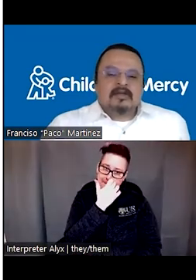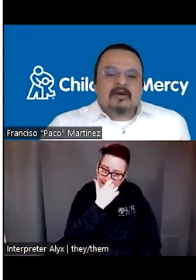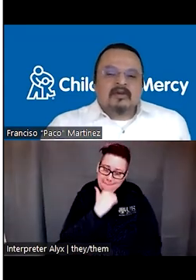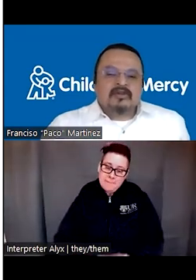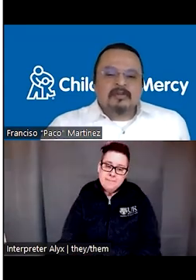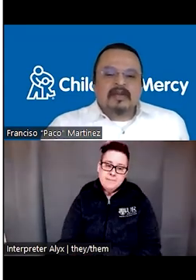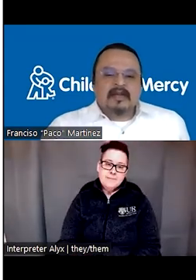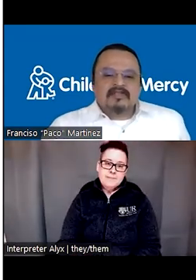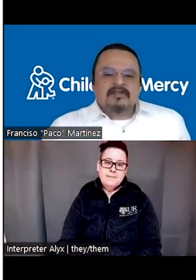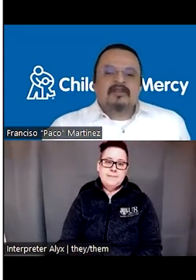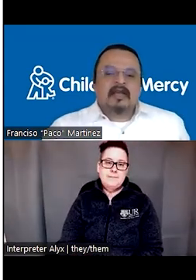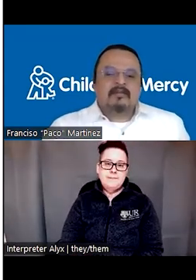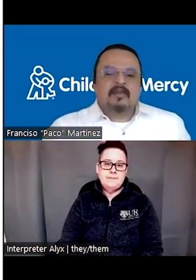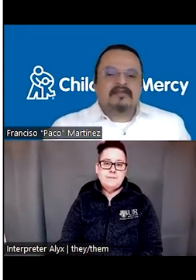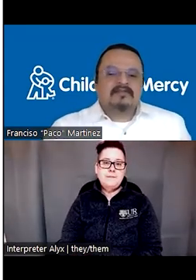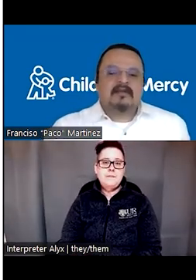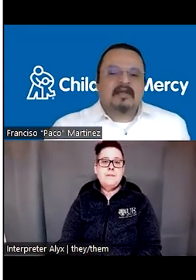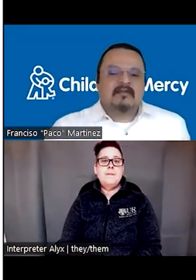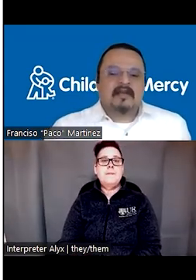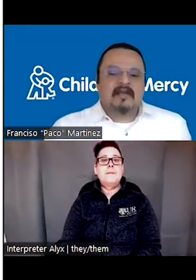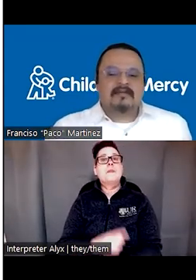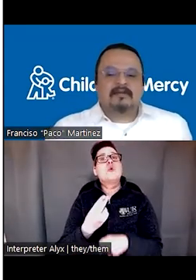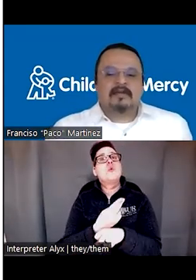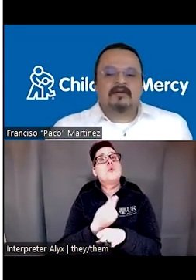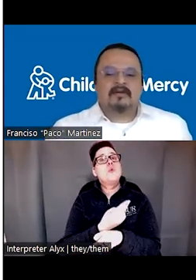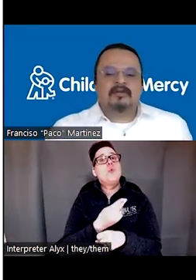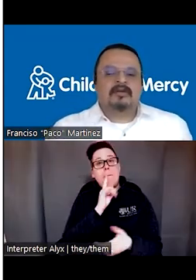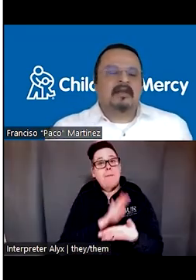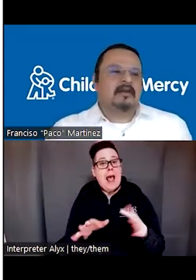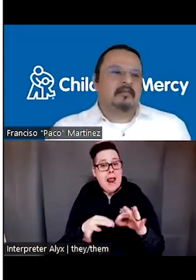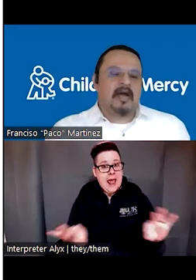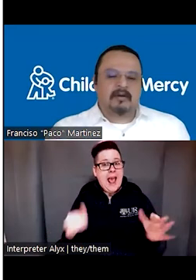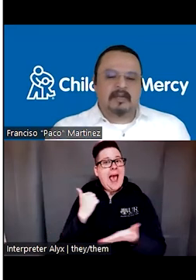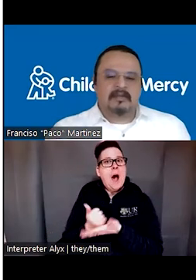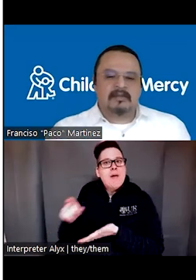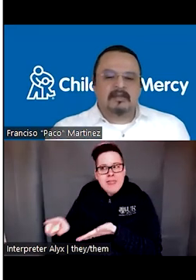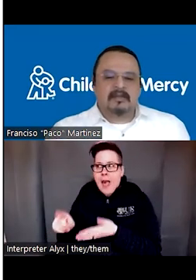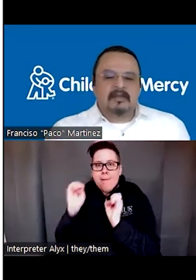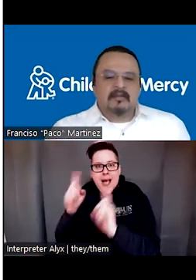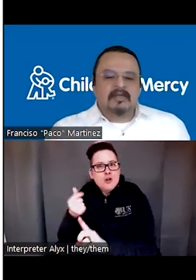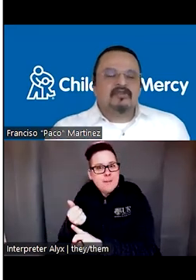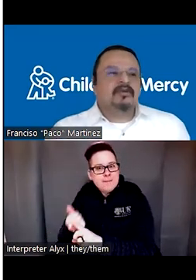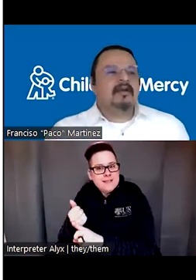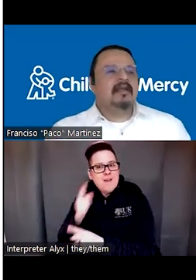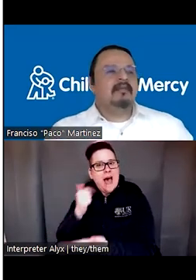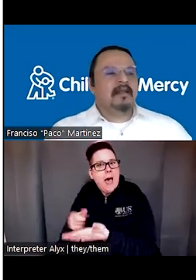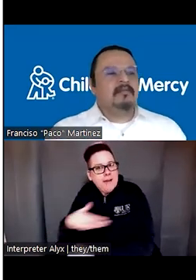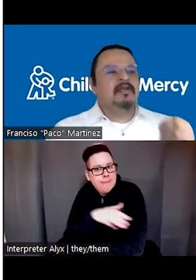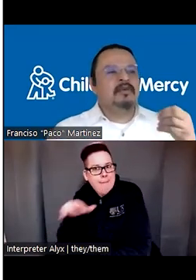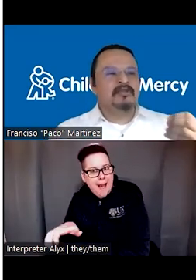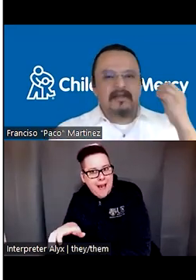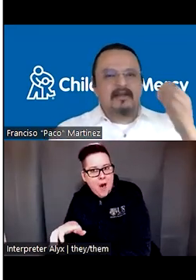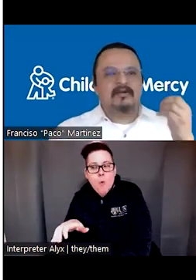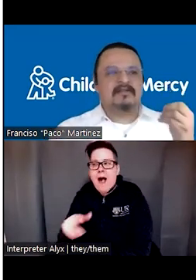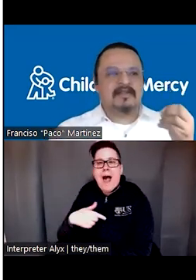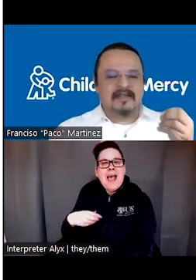So using plain language, you also help your patients educate themselves on the road to healthcare empowerment because you are giving them